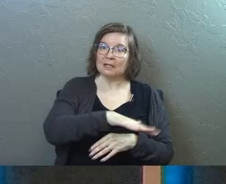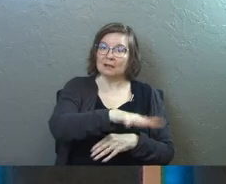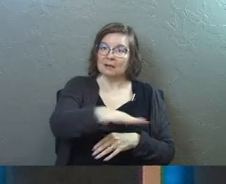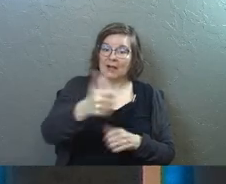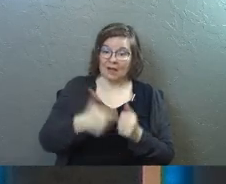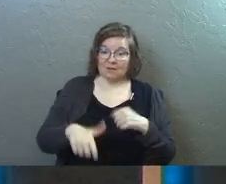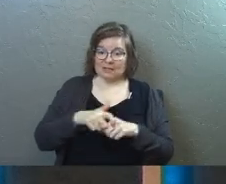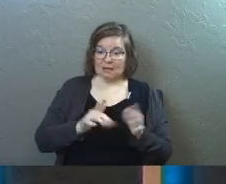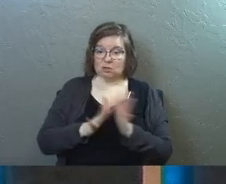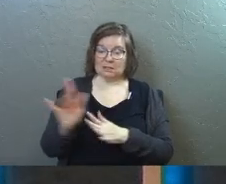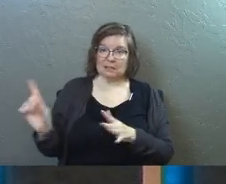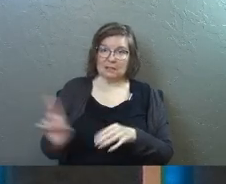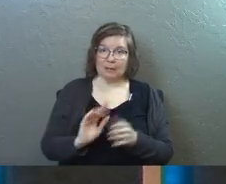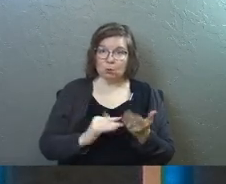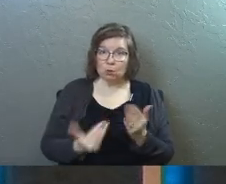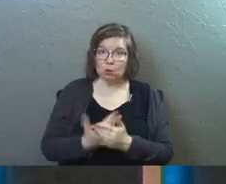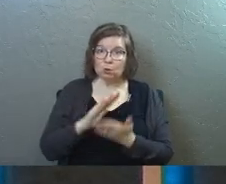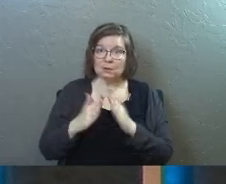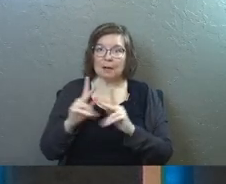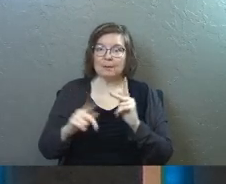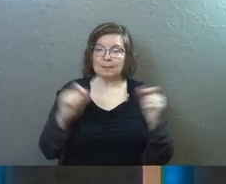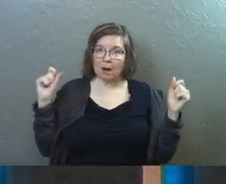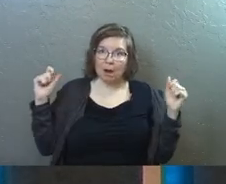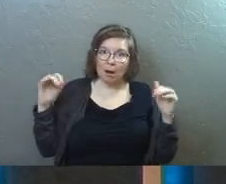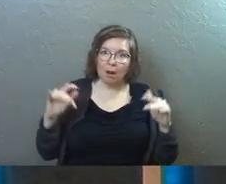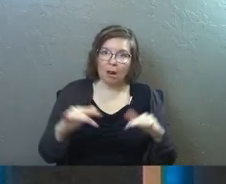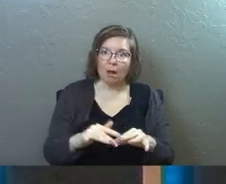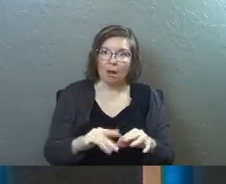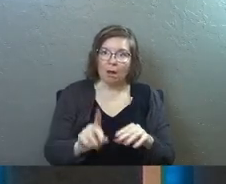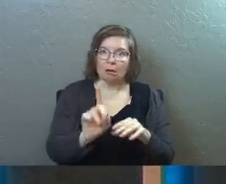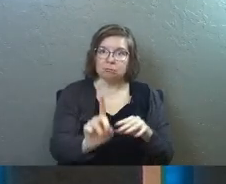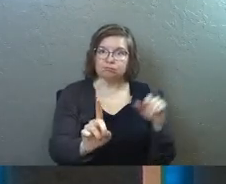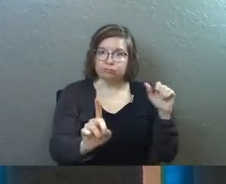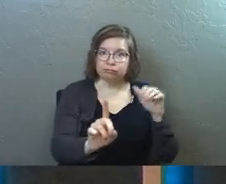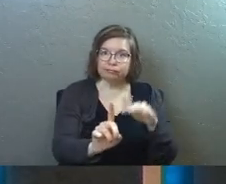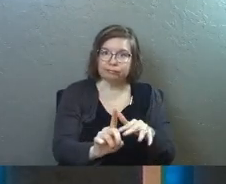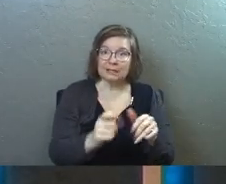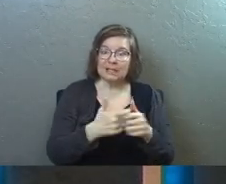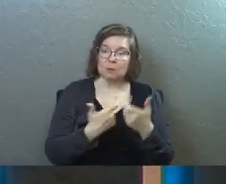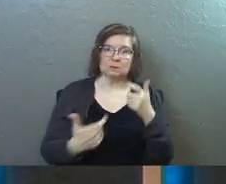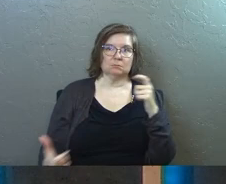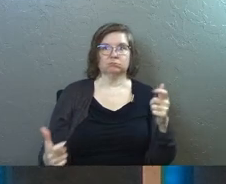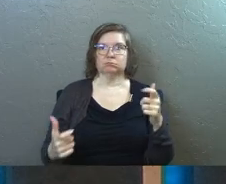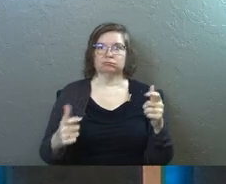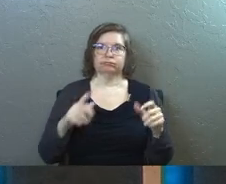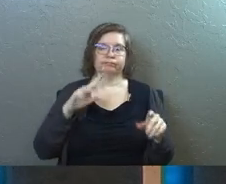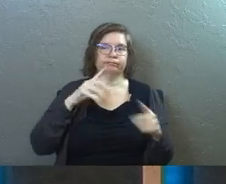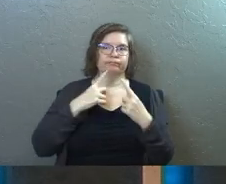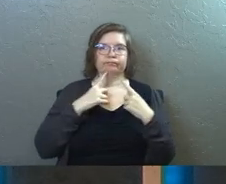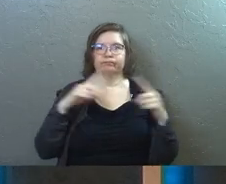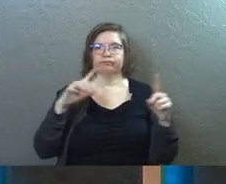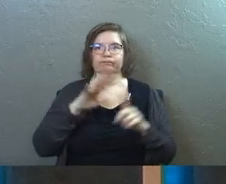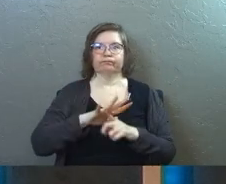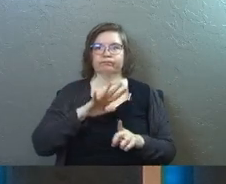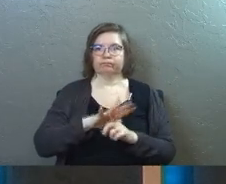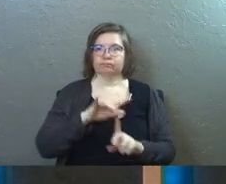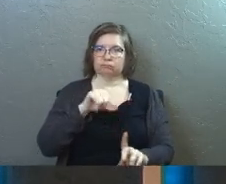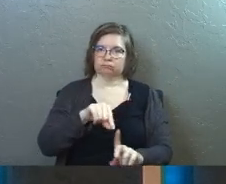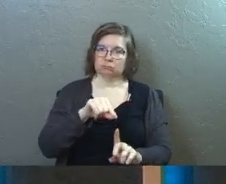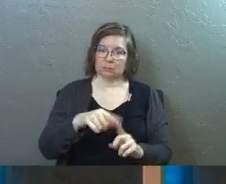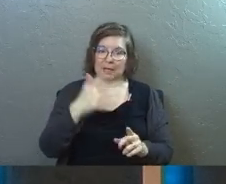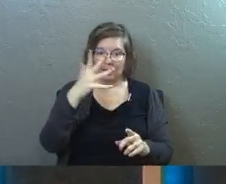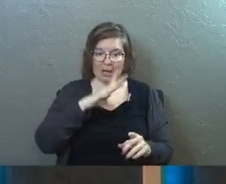Every time Jesus had come to a new town, people flocked to him, right? He was a megastar. He was a celebrity,